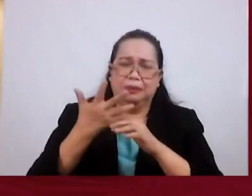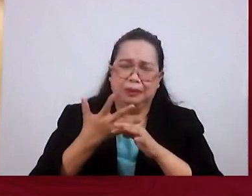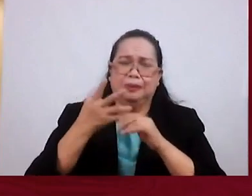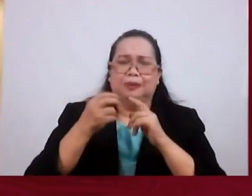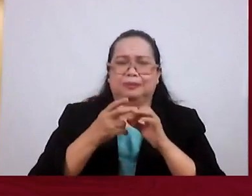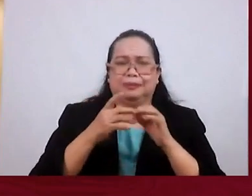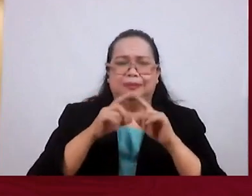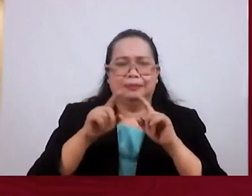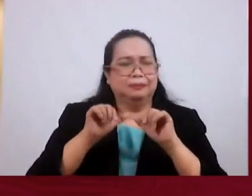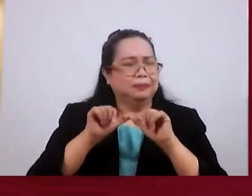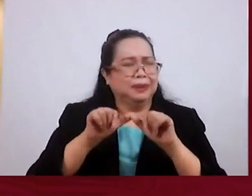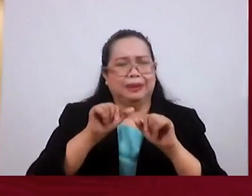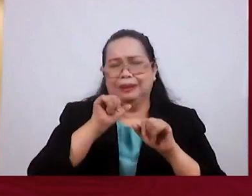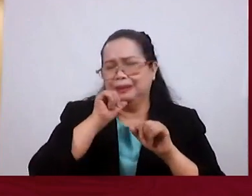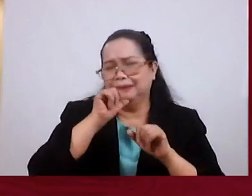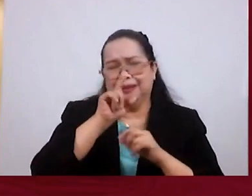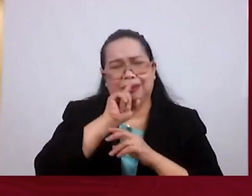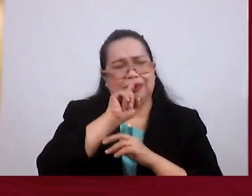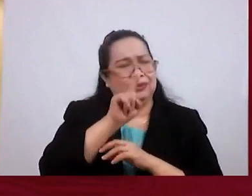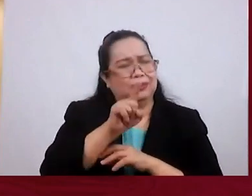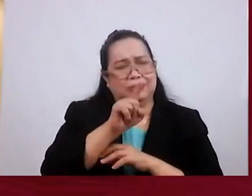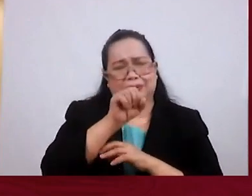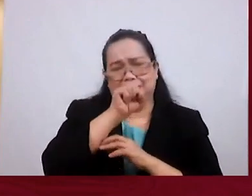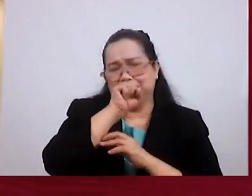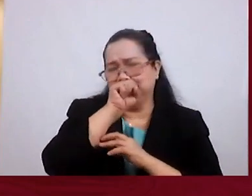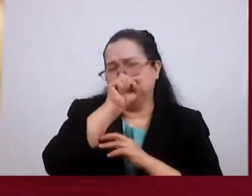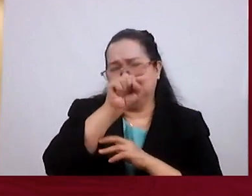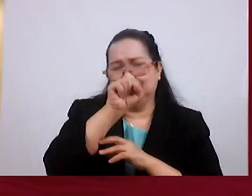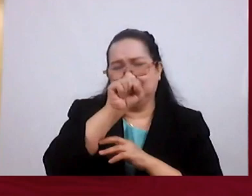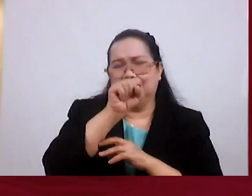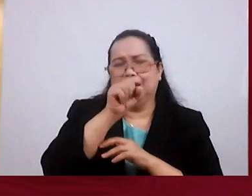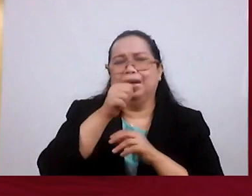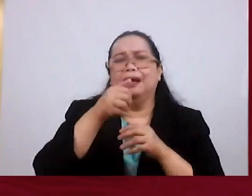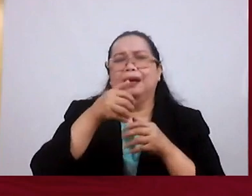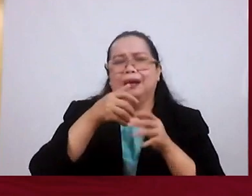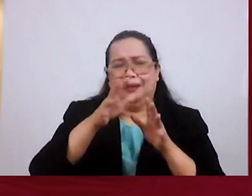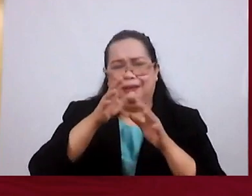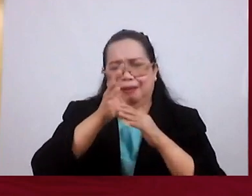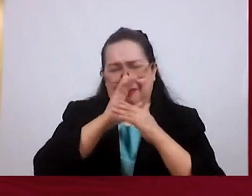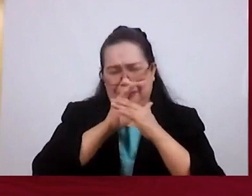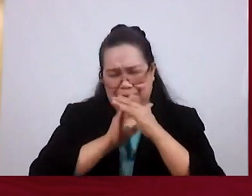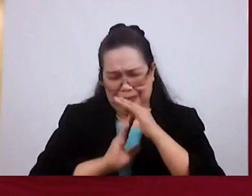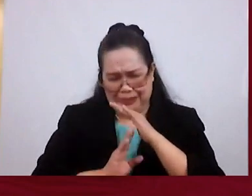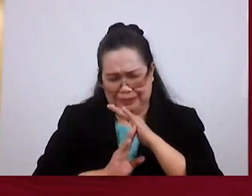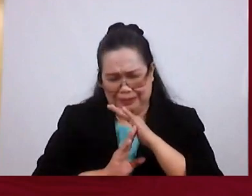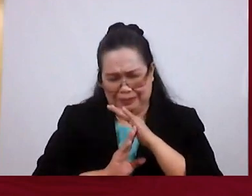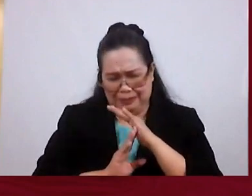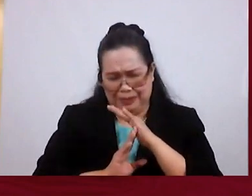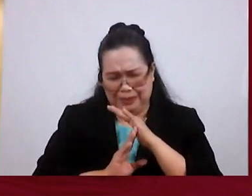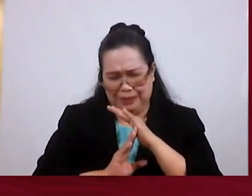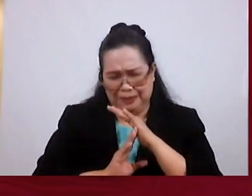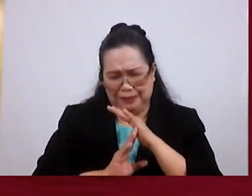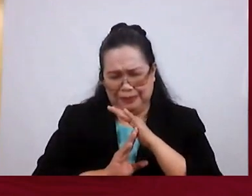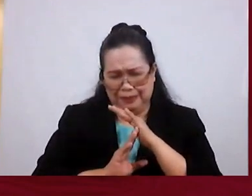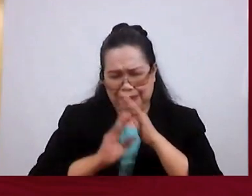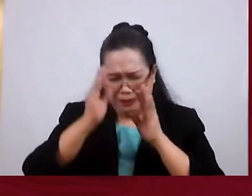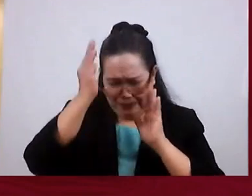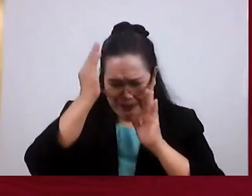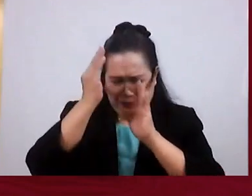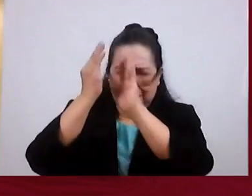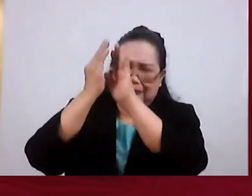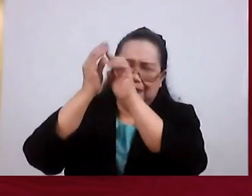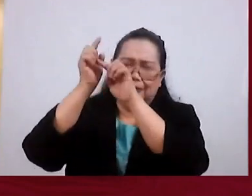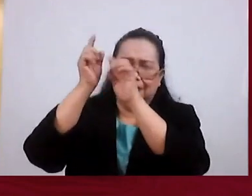They Are Not Certain Let Let Them Be Humble Enough Lord To Come To